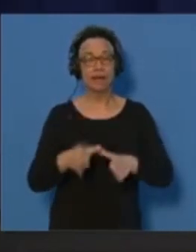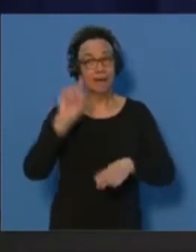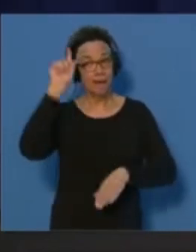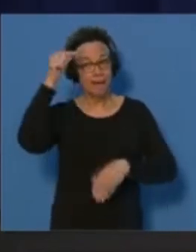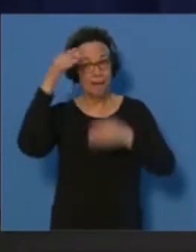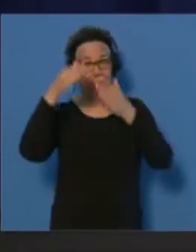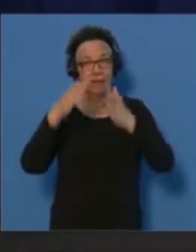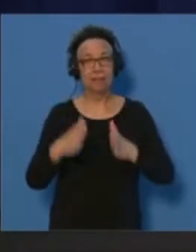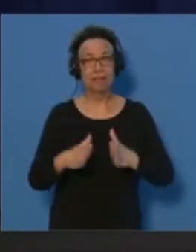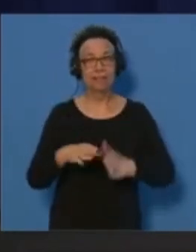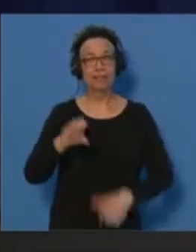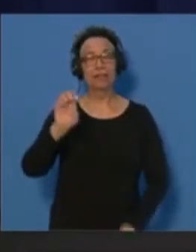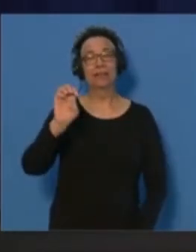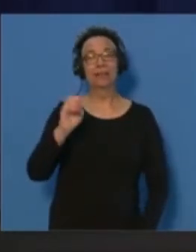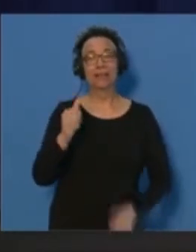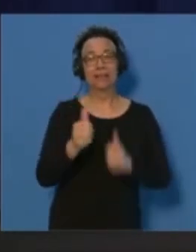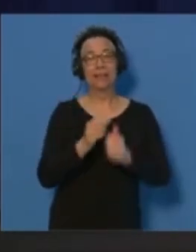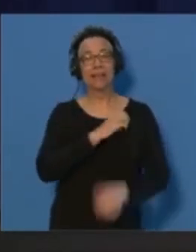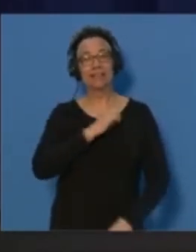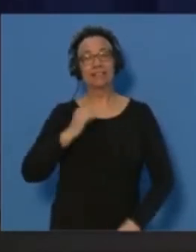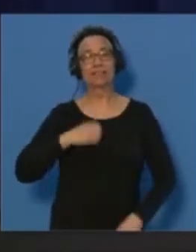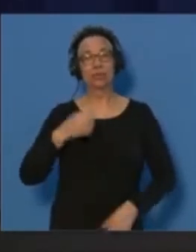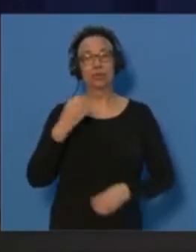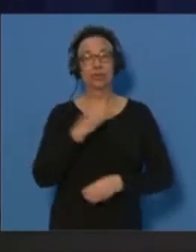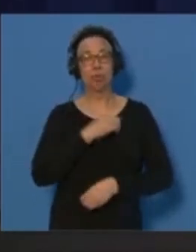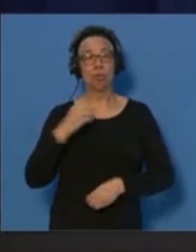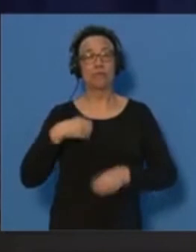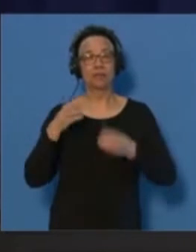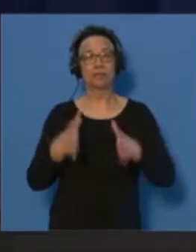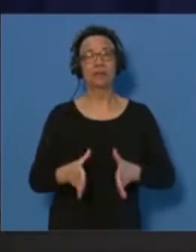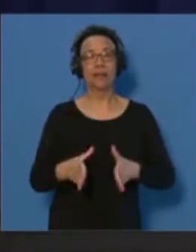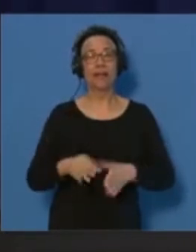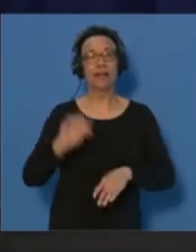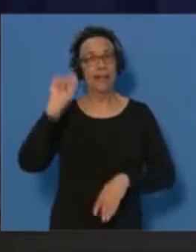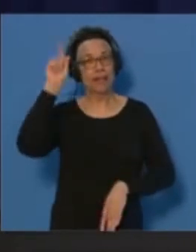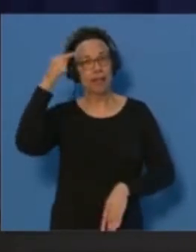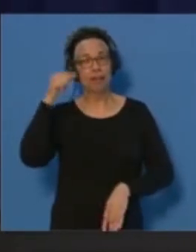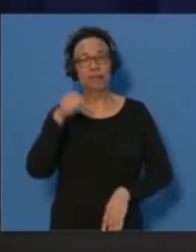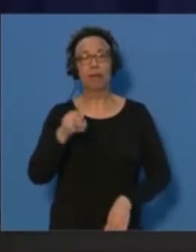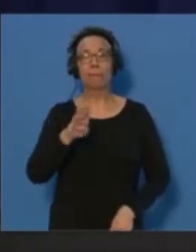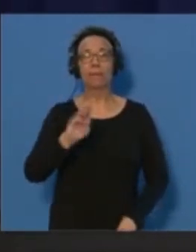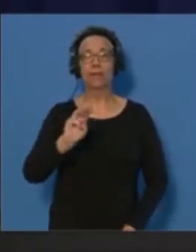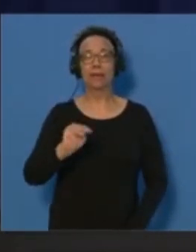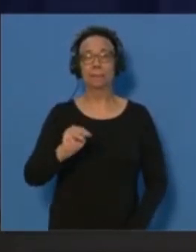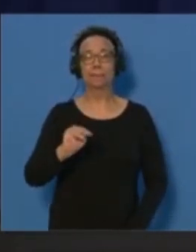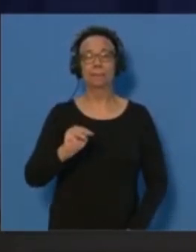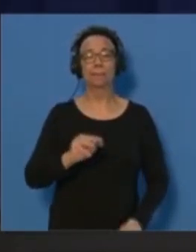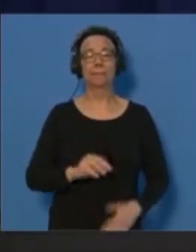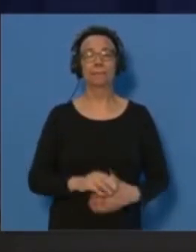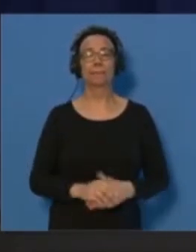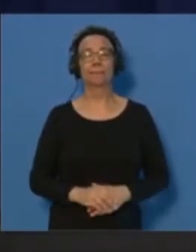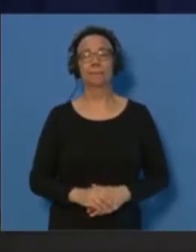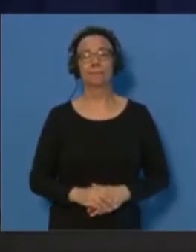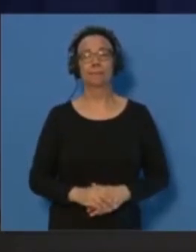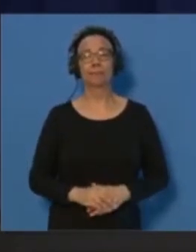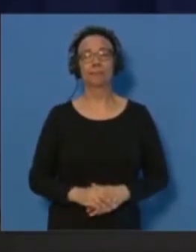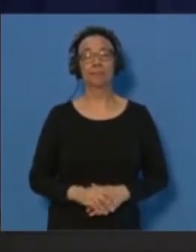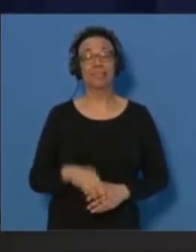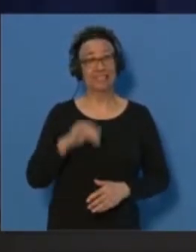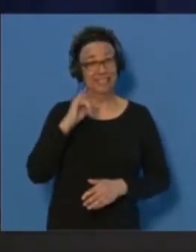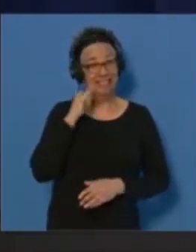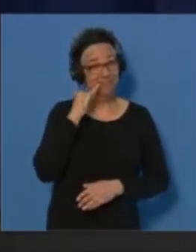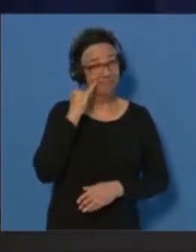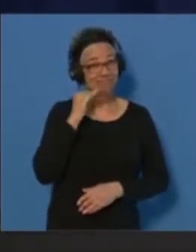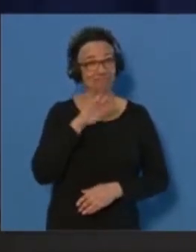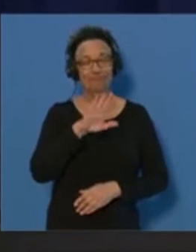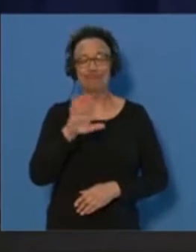executiveofficeratgov.bm. That's executiveofficeratgov.bm if you are in